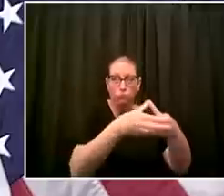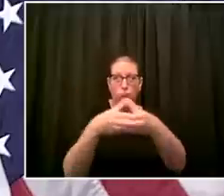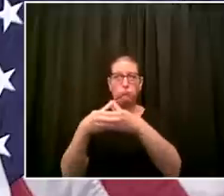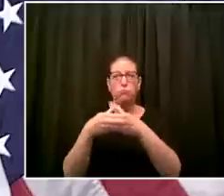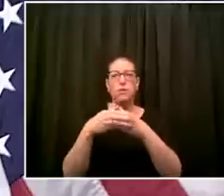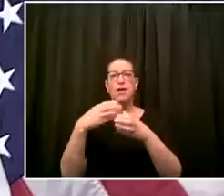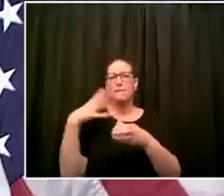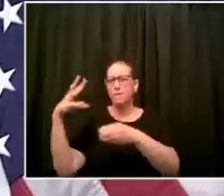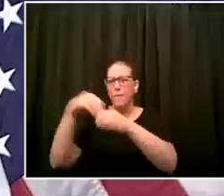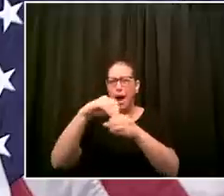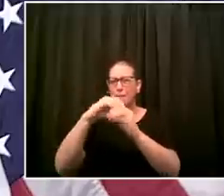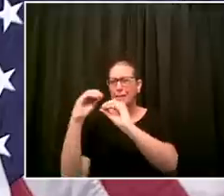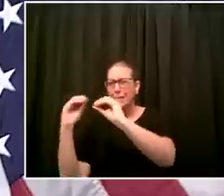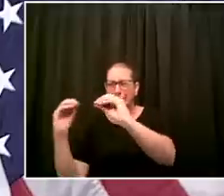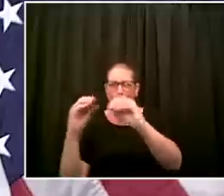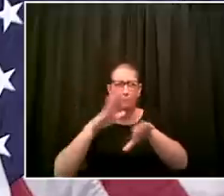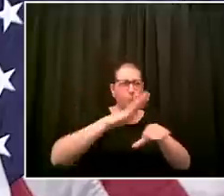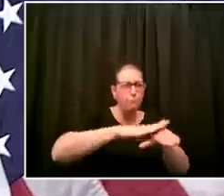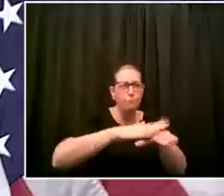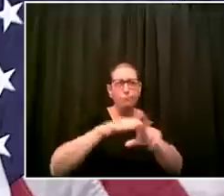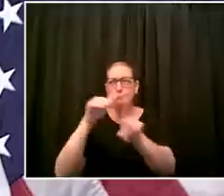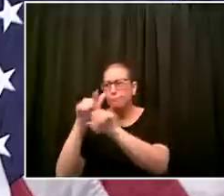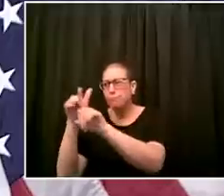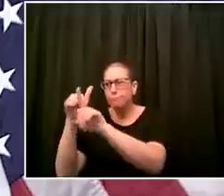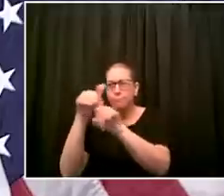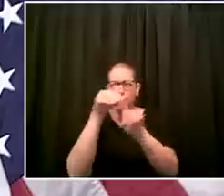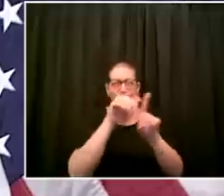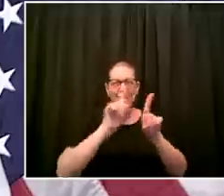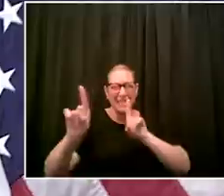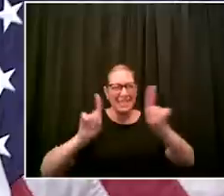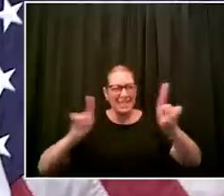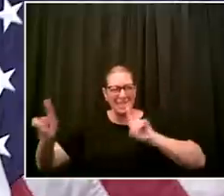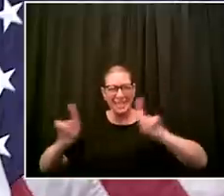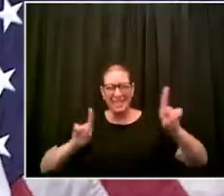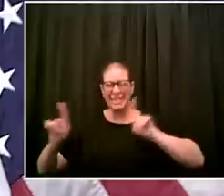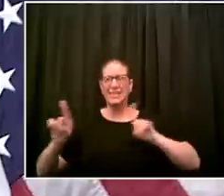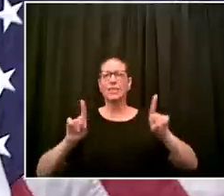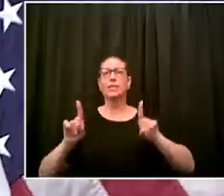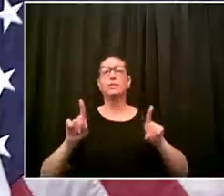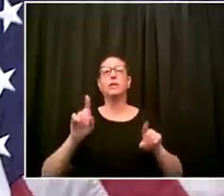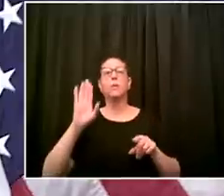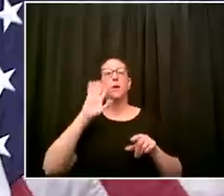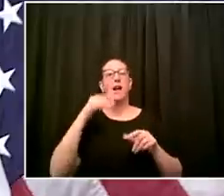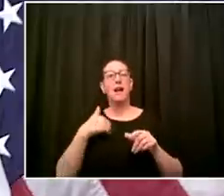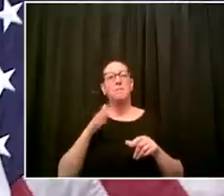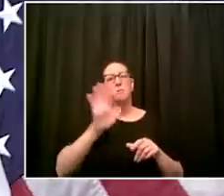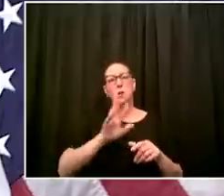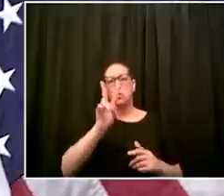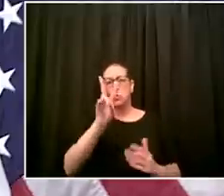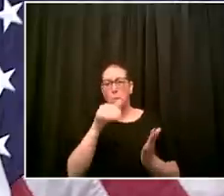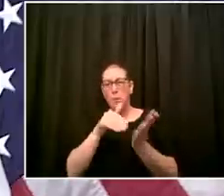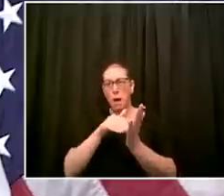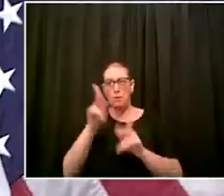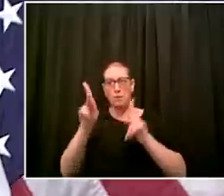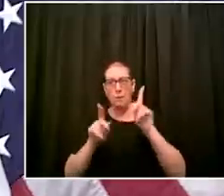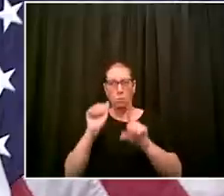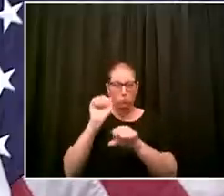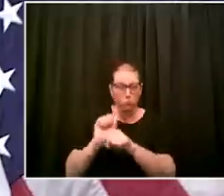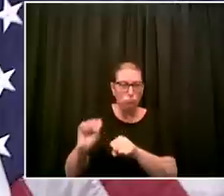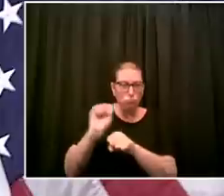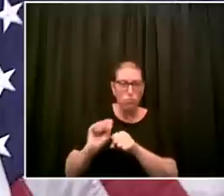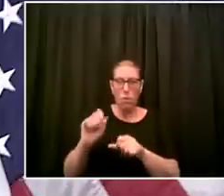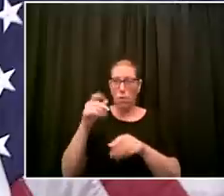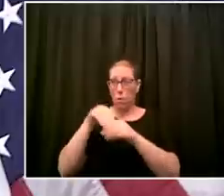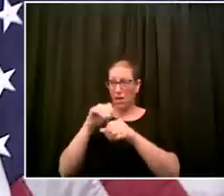and thousands of people out in organized fashion giving out free face coverings reminding people the right thing to do